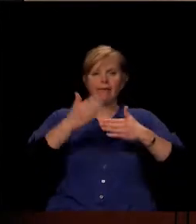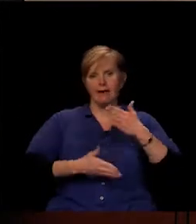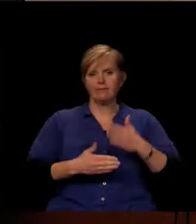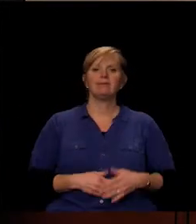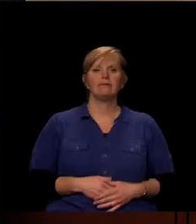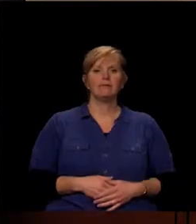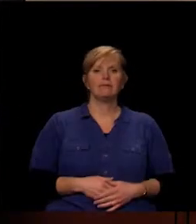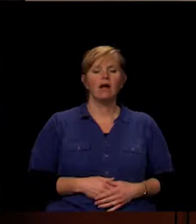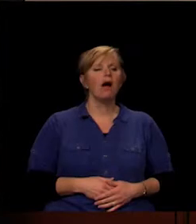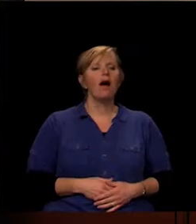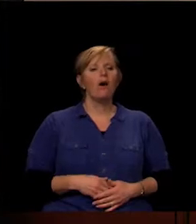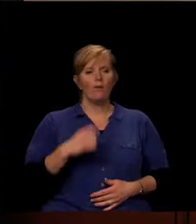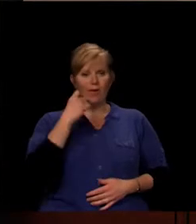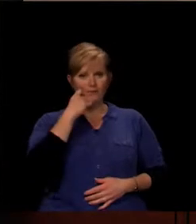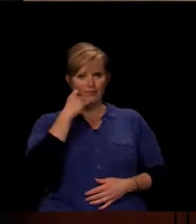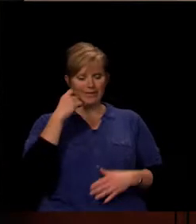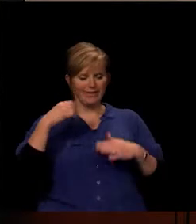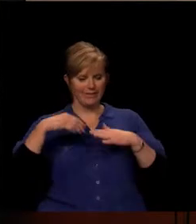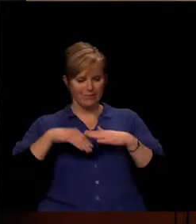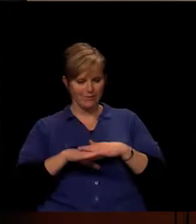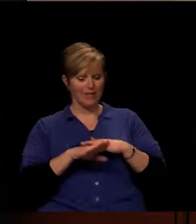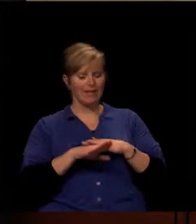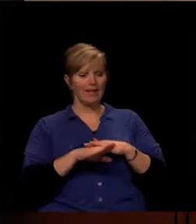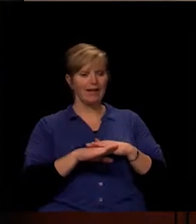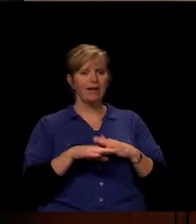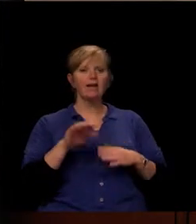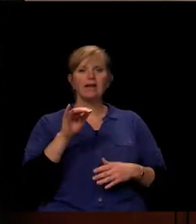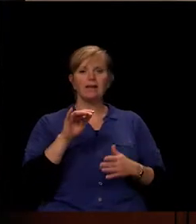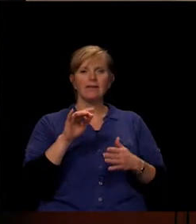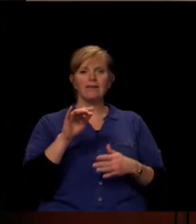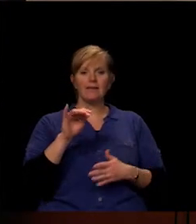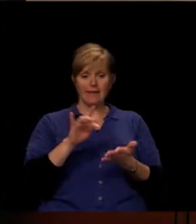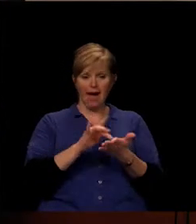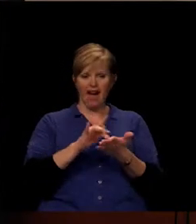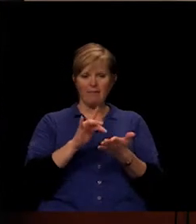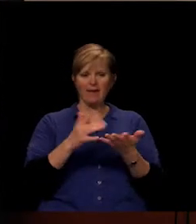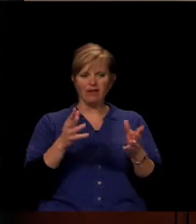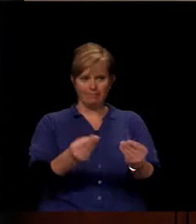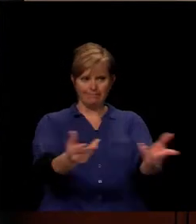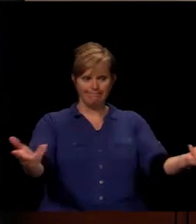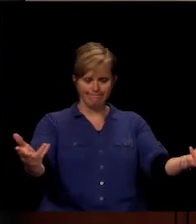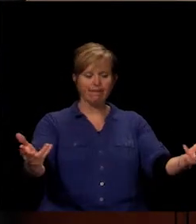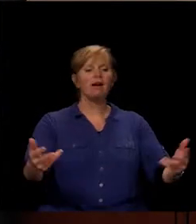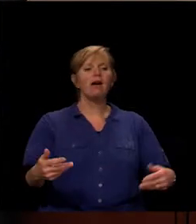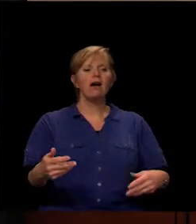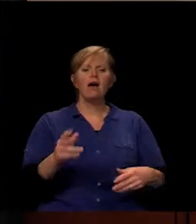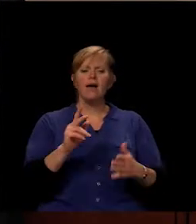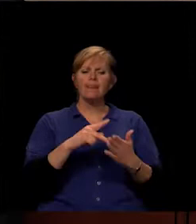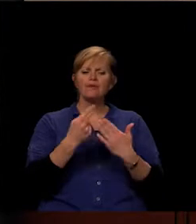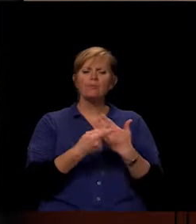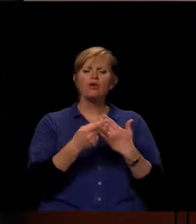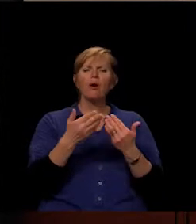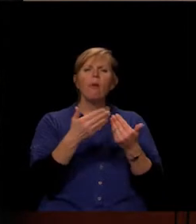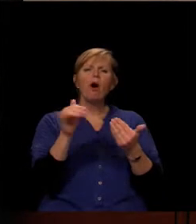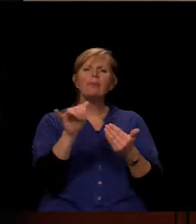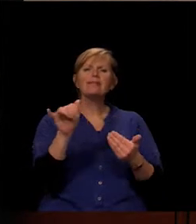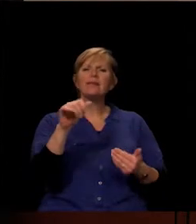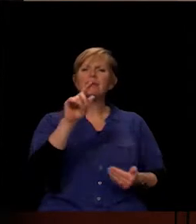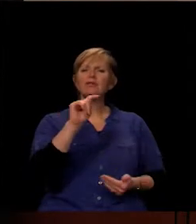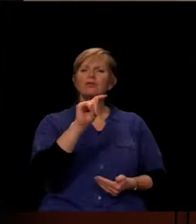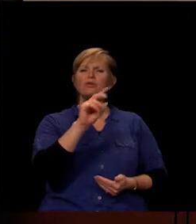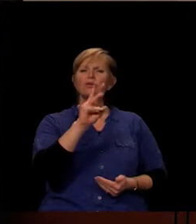Well, I went in recently, iPads were distributed, and what we did, there's a program much like Twitter, it's called Today's Meet,